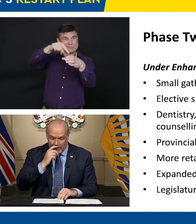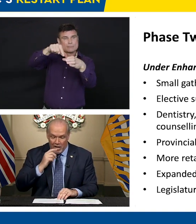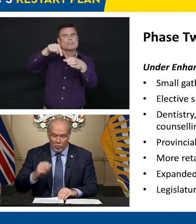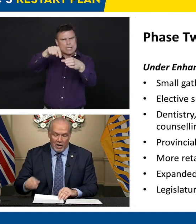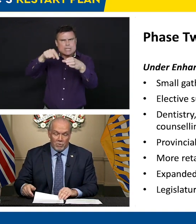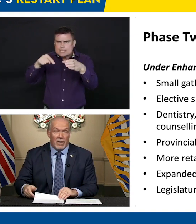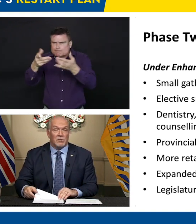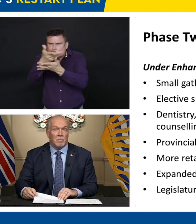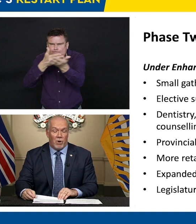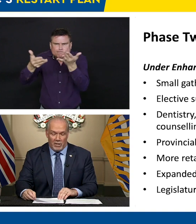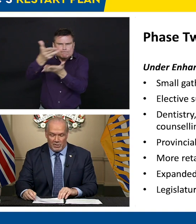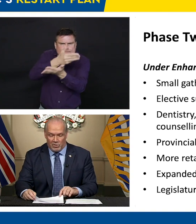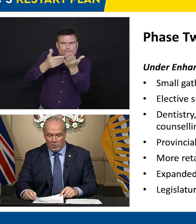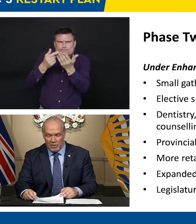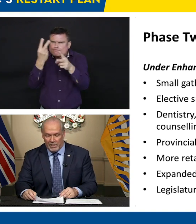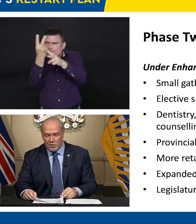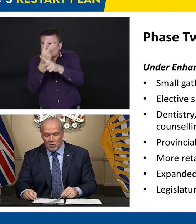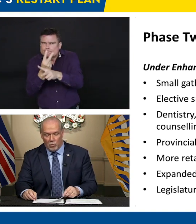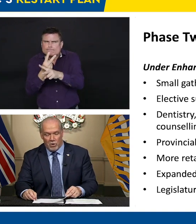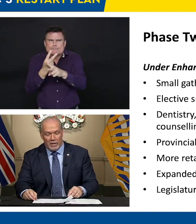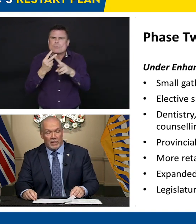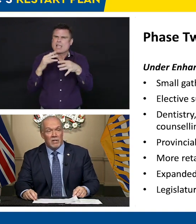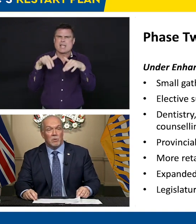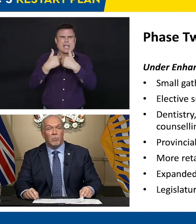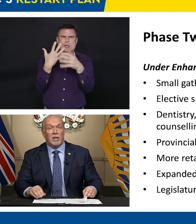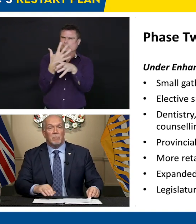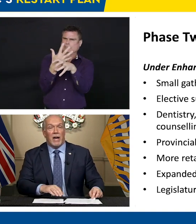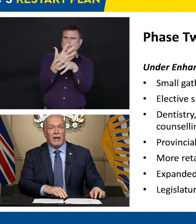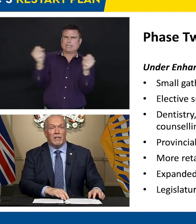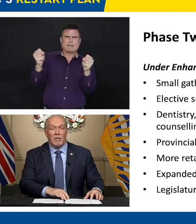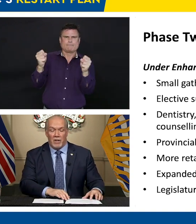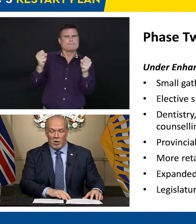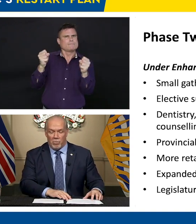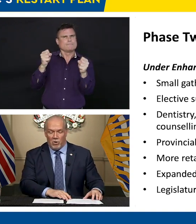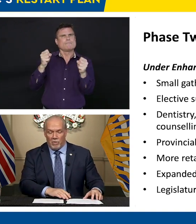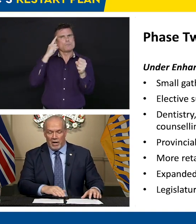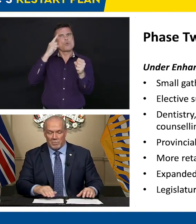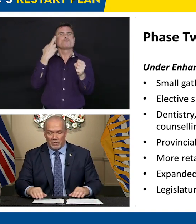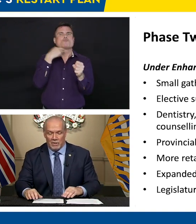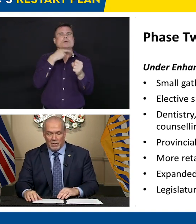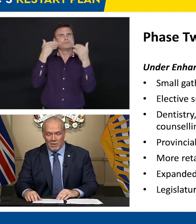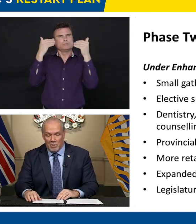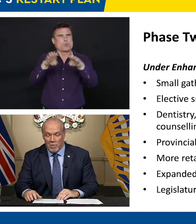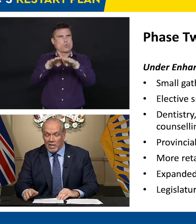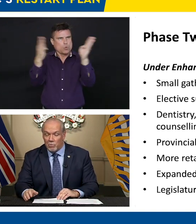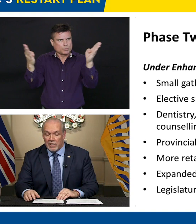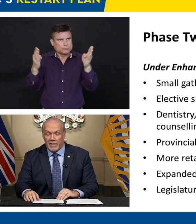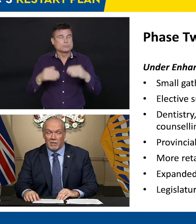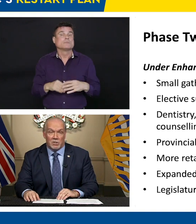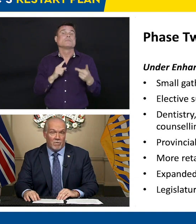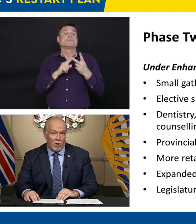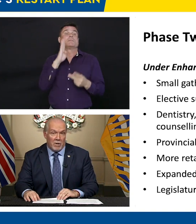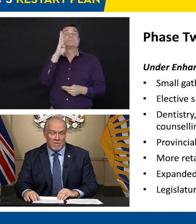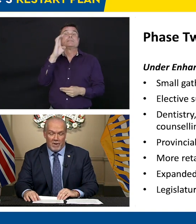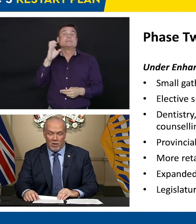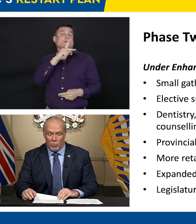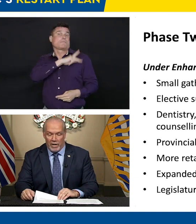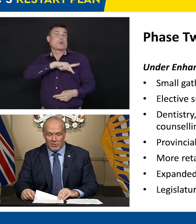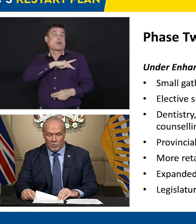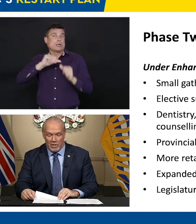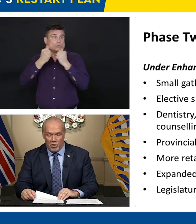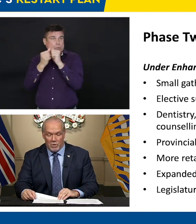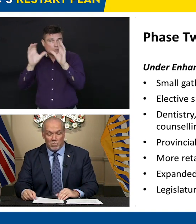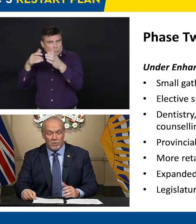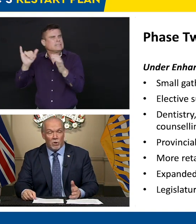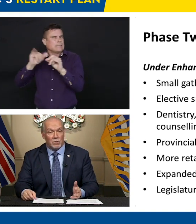the BC Recreation and Parks Association, who are working to bring back their programs. Many retailers have already found